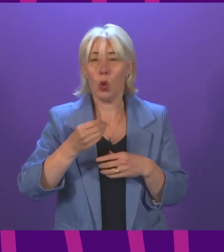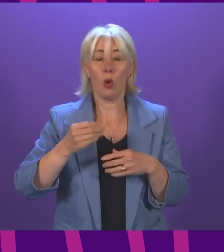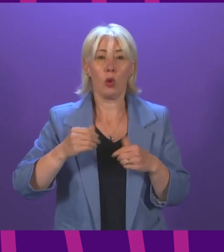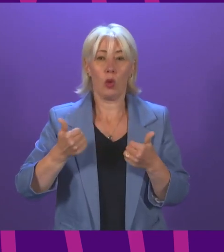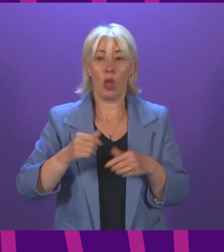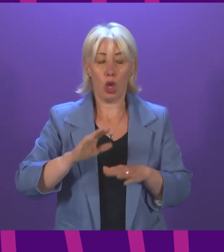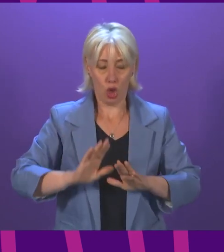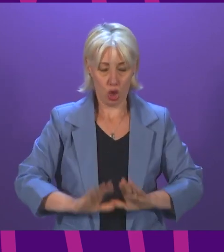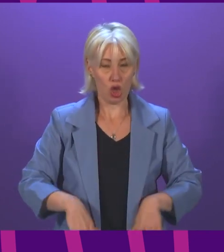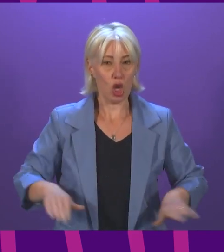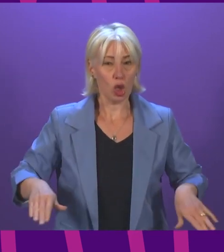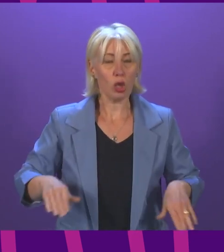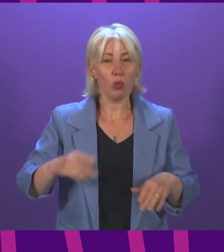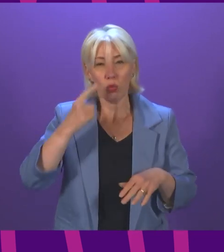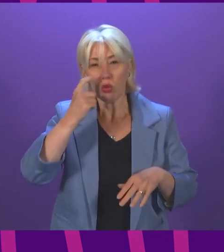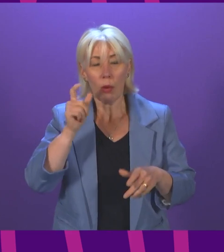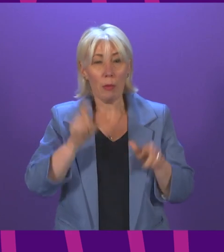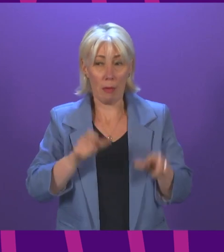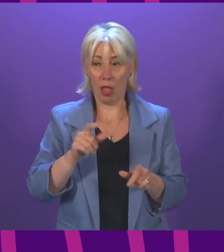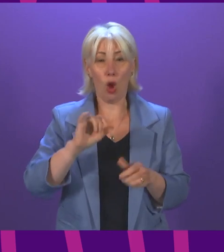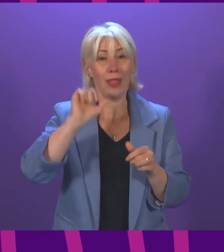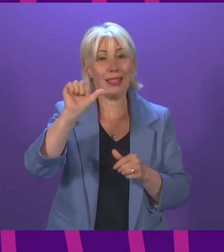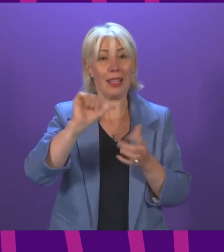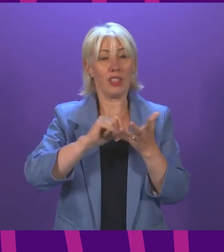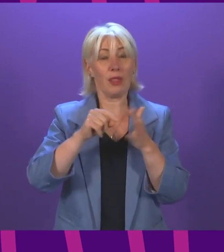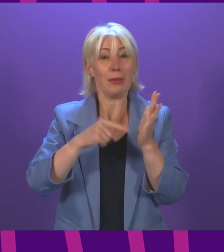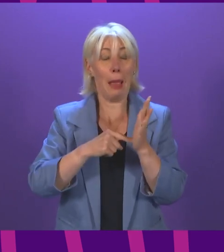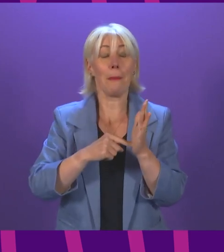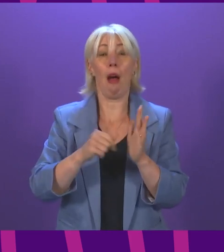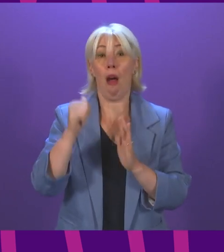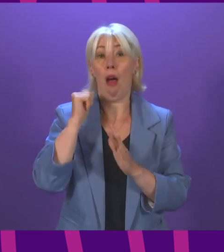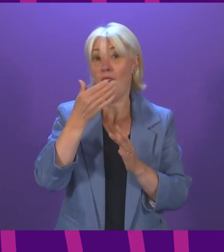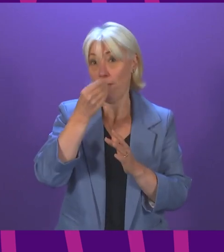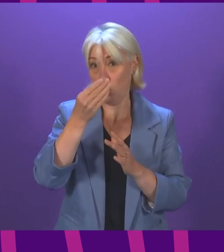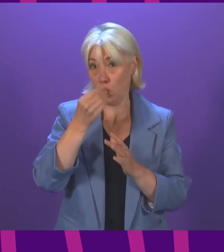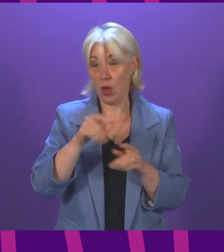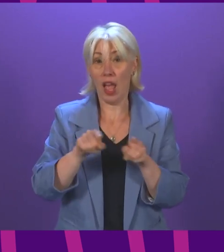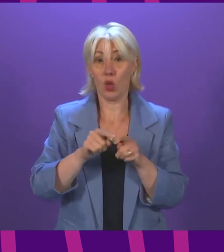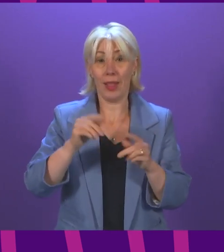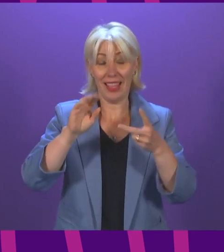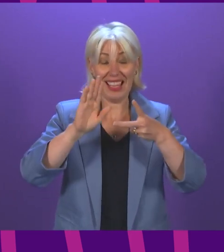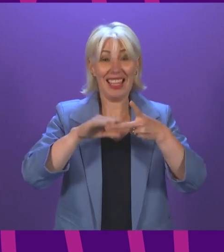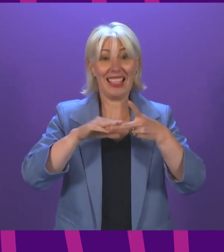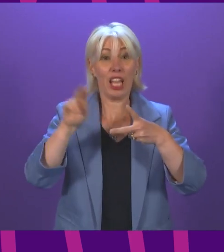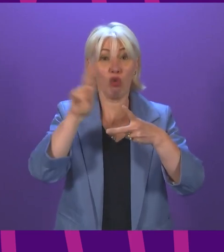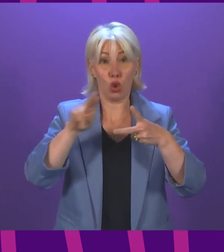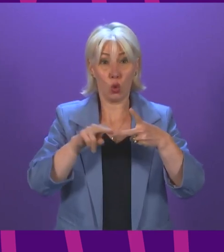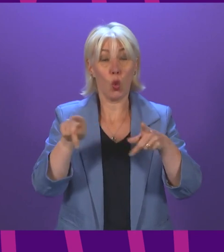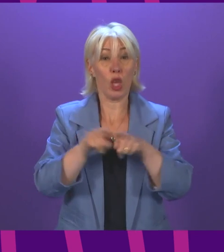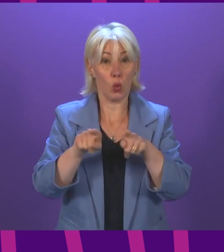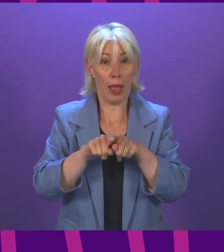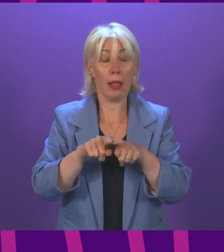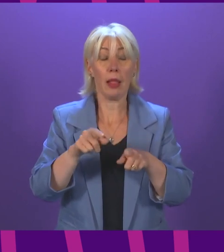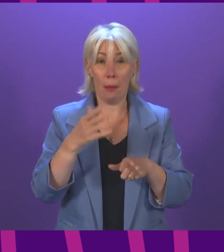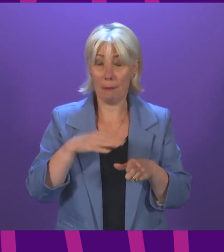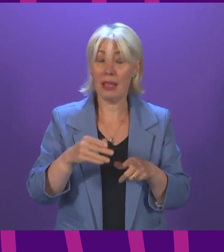launched our childhood and school vaccination programme on 6 September. Primary and secondary school pupils started receiving their flu vaccine from that date. And from the